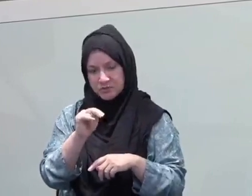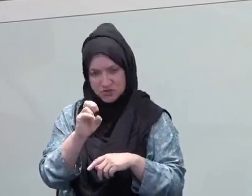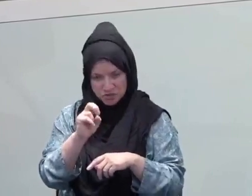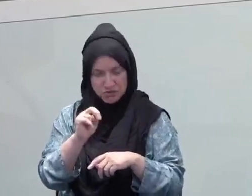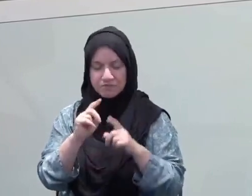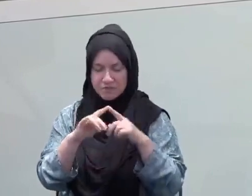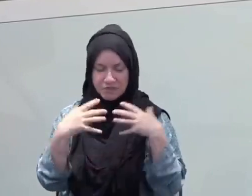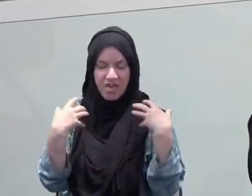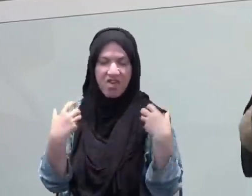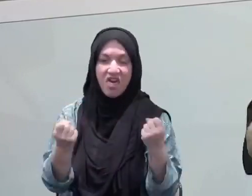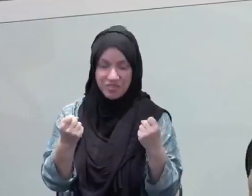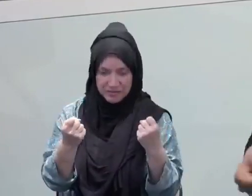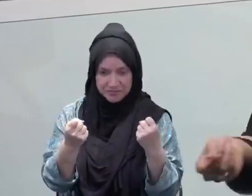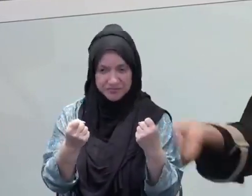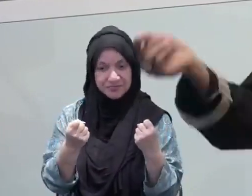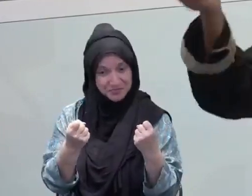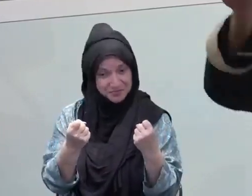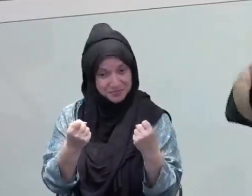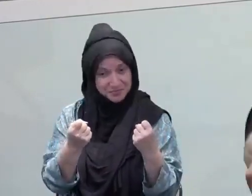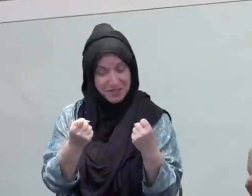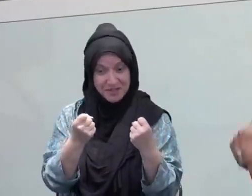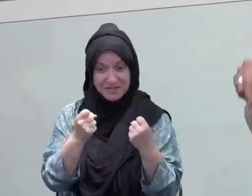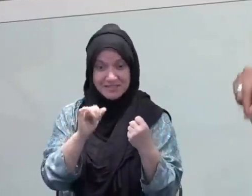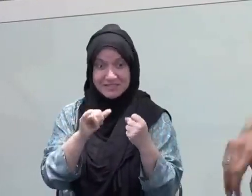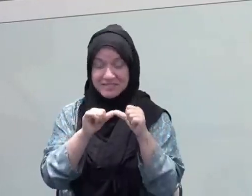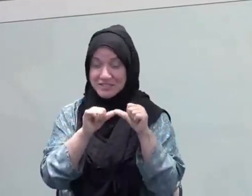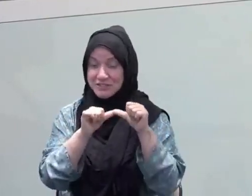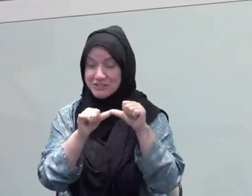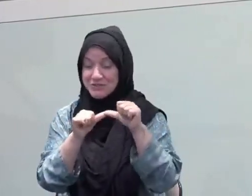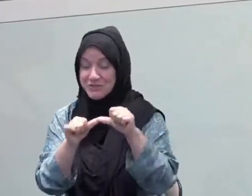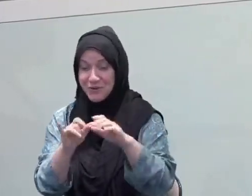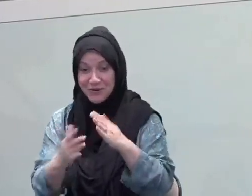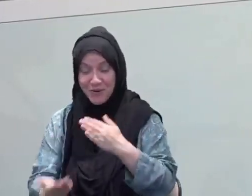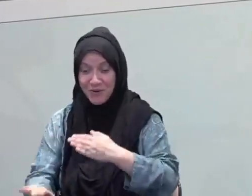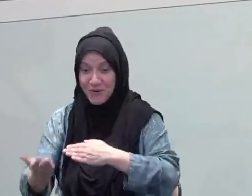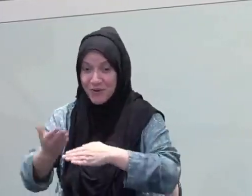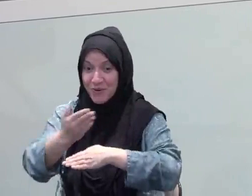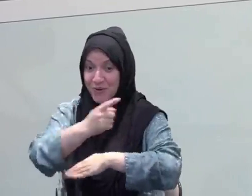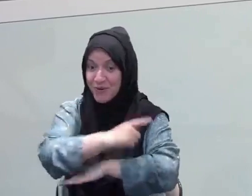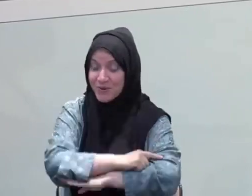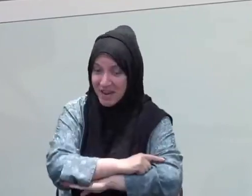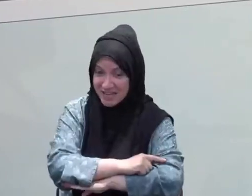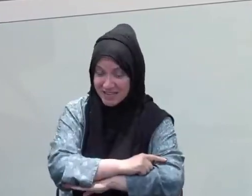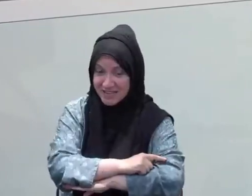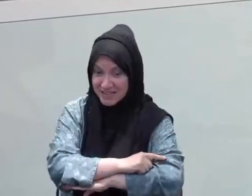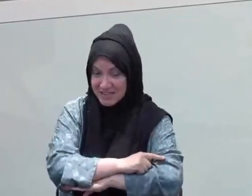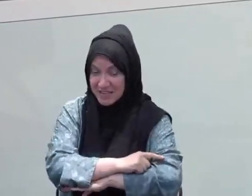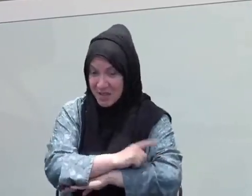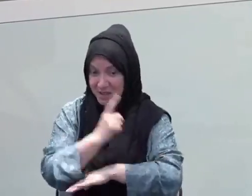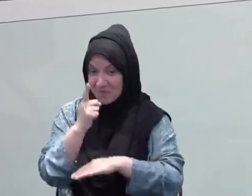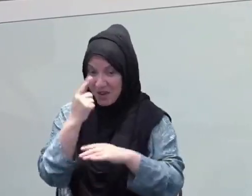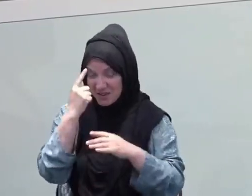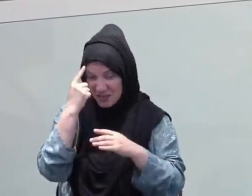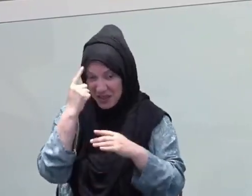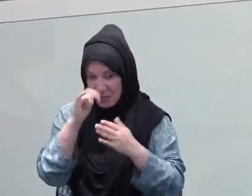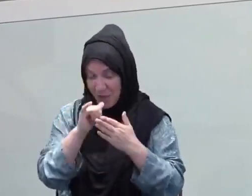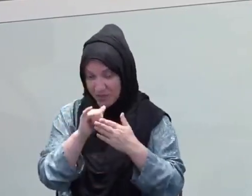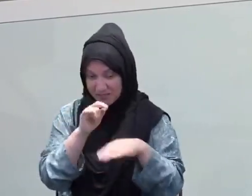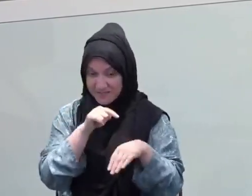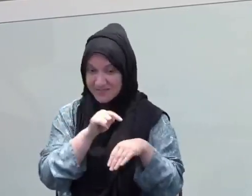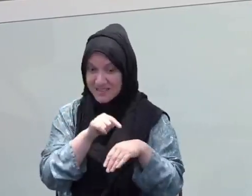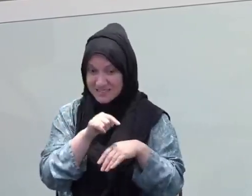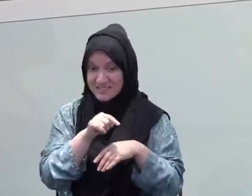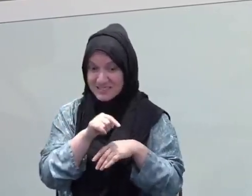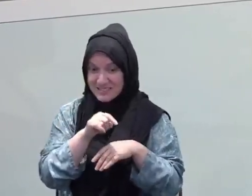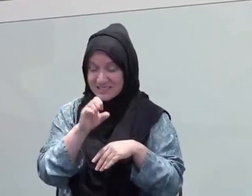it was a gift from Allah subhanahu wa ta'ala. And the angels send their salawat on the people of suhoor. So, you know, some people say like from a source of pride, I don't